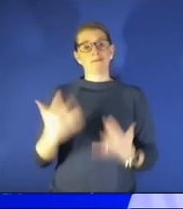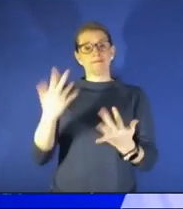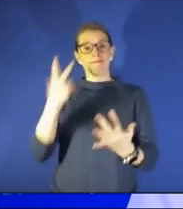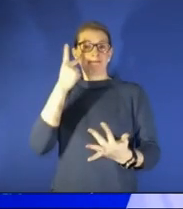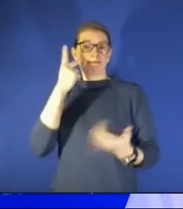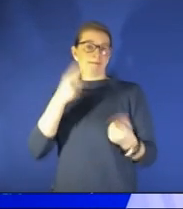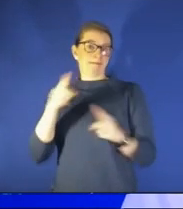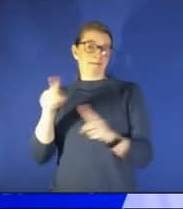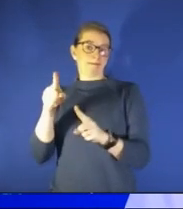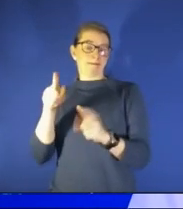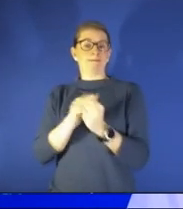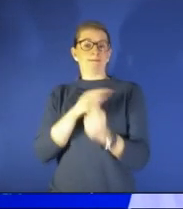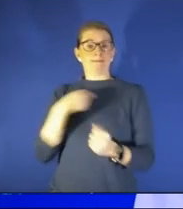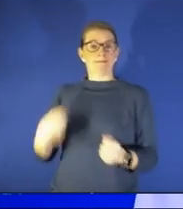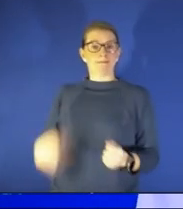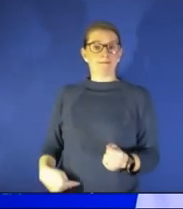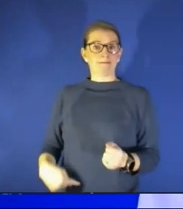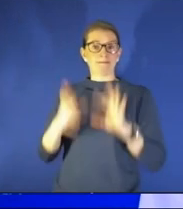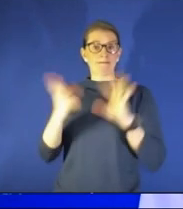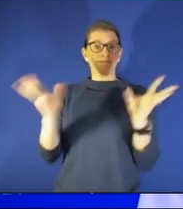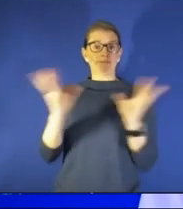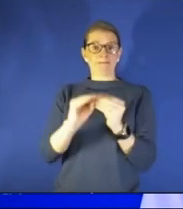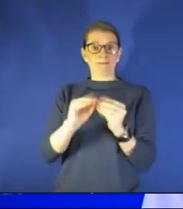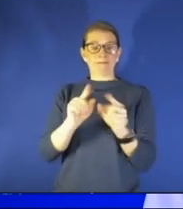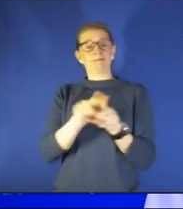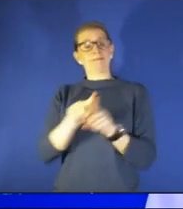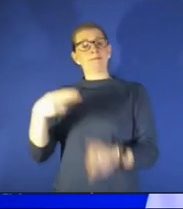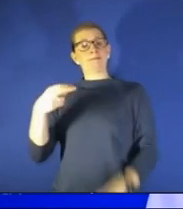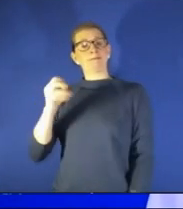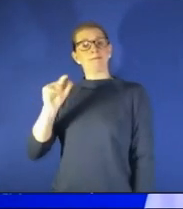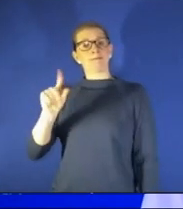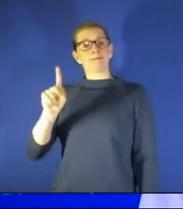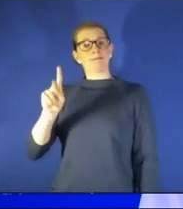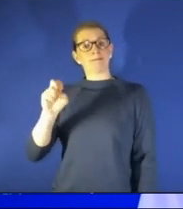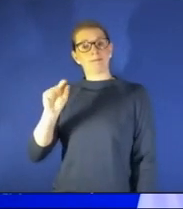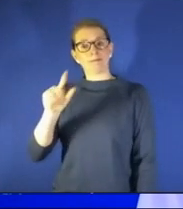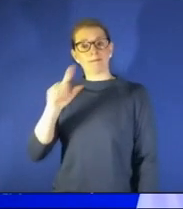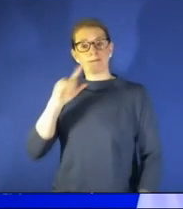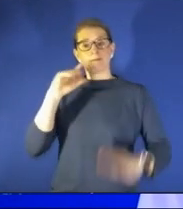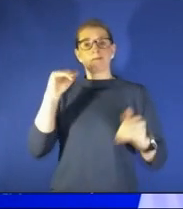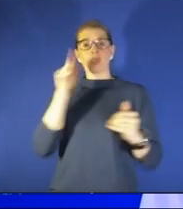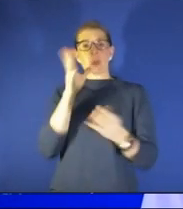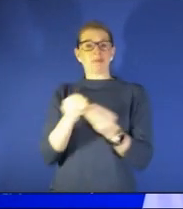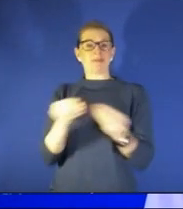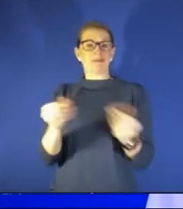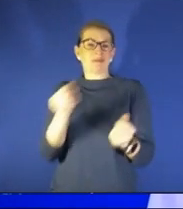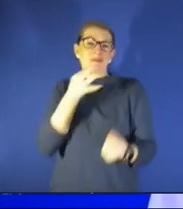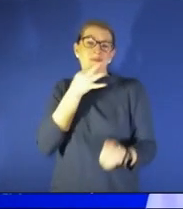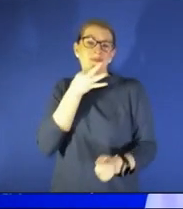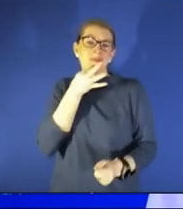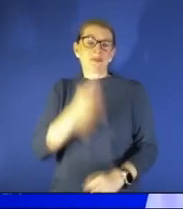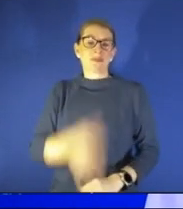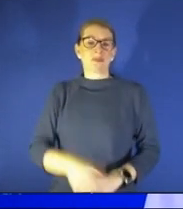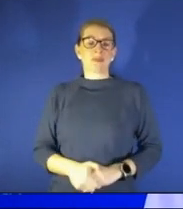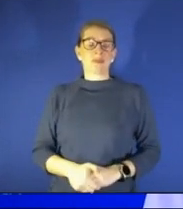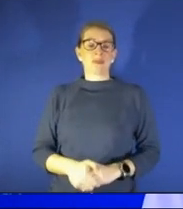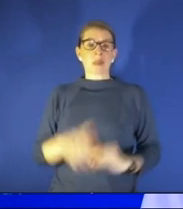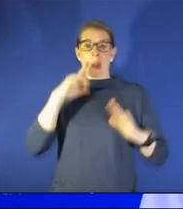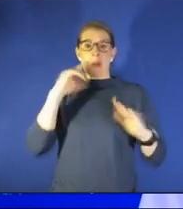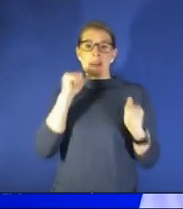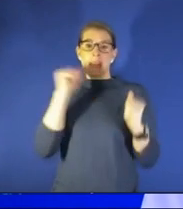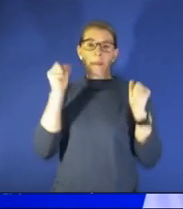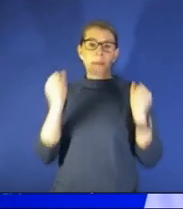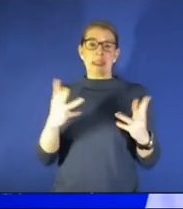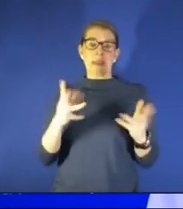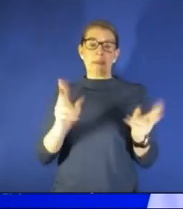china as a whole and of course hong kong and hopefully they are able to come out of that uh sometime soon with not too much uh not too much more